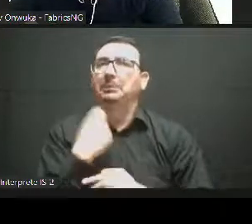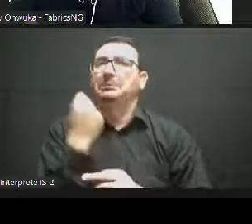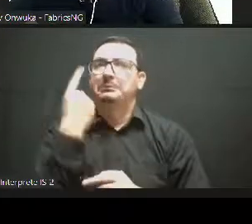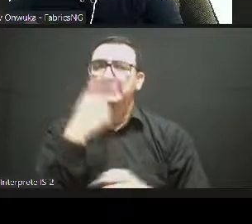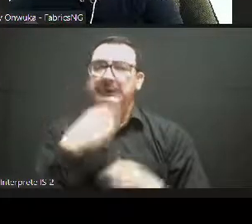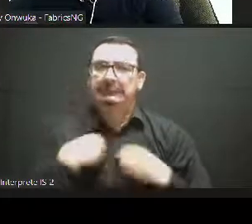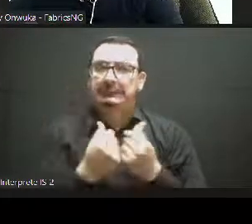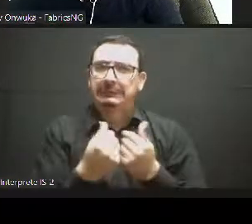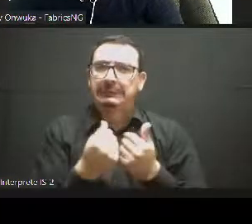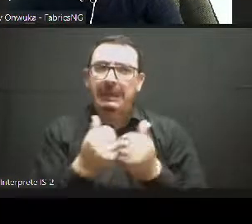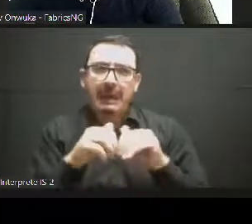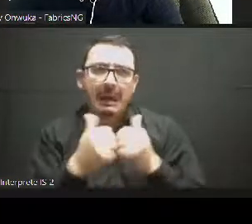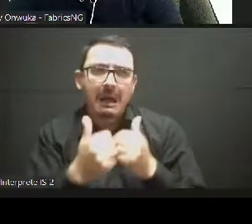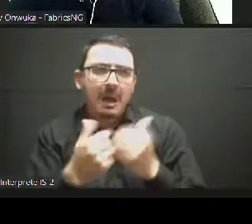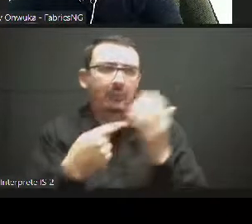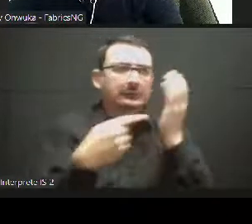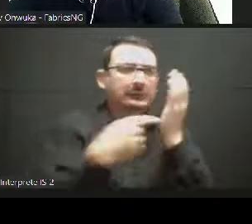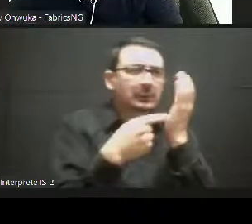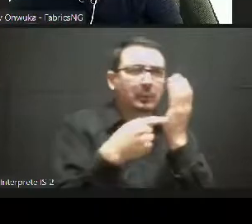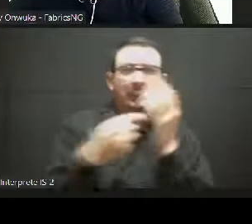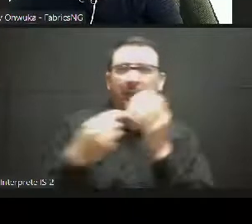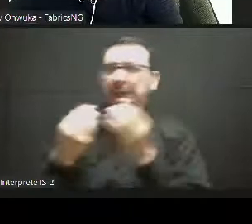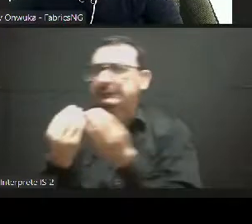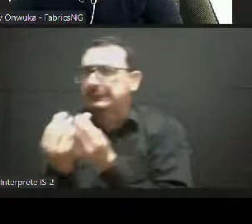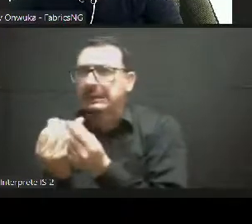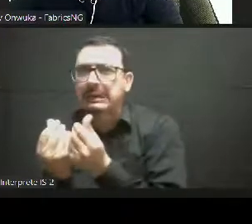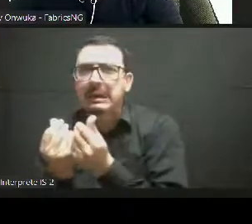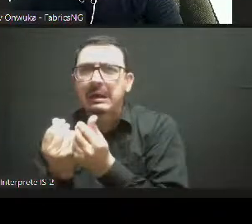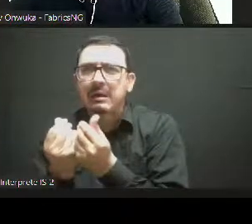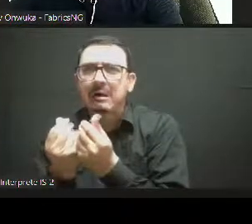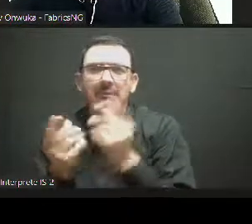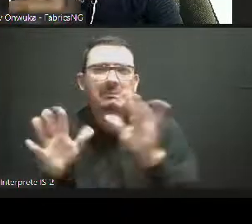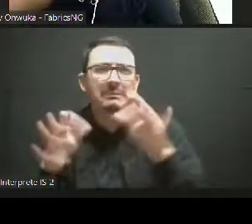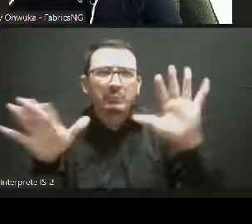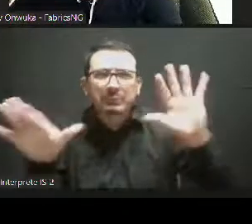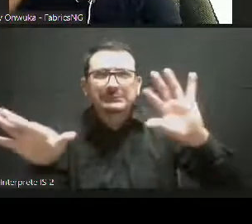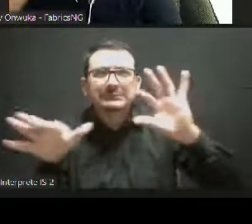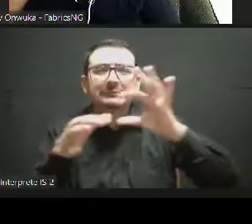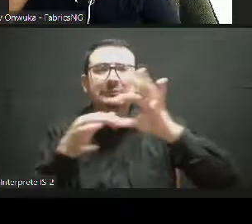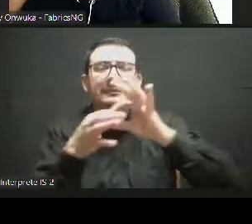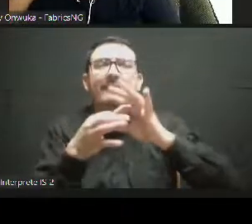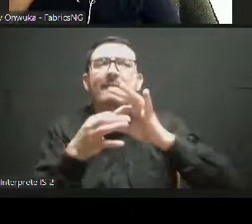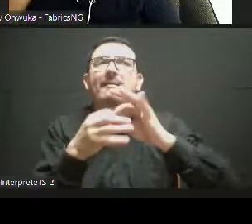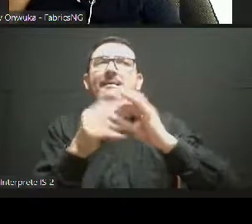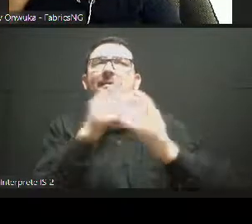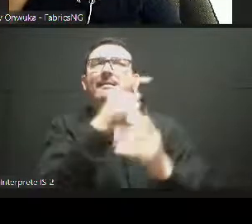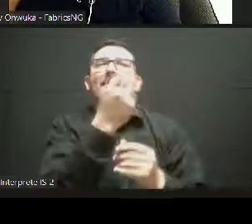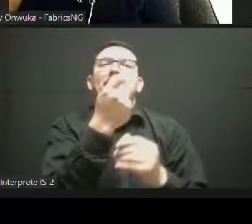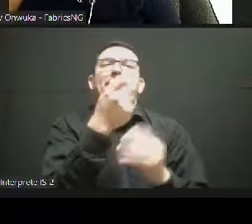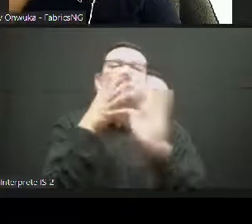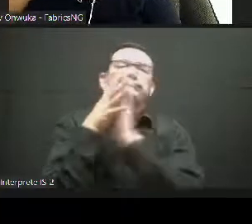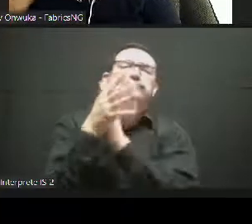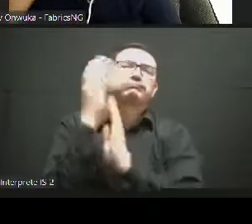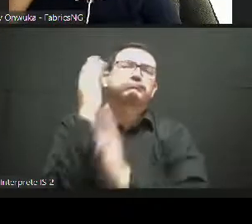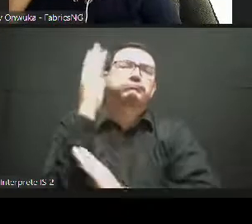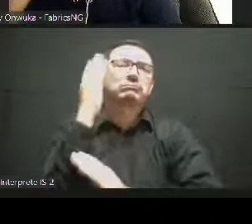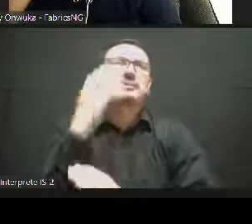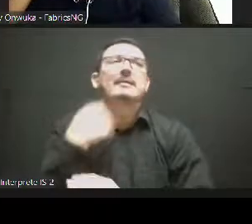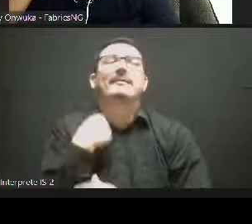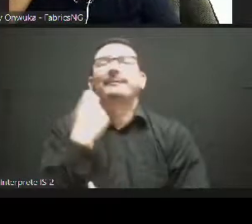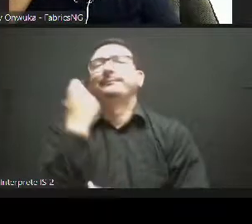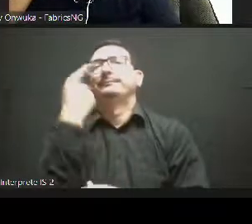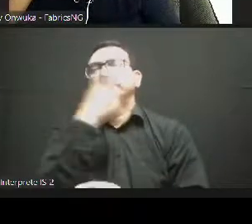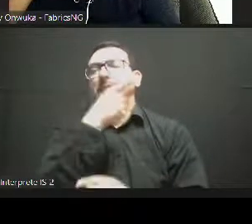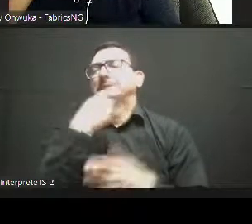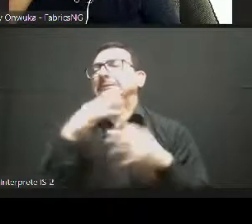any resource makes it more sustainable. And so, Maria, it's a bit of